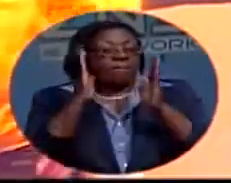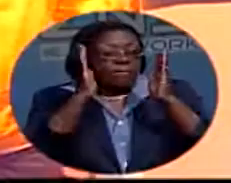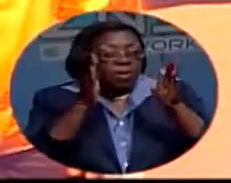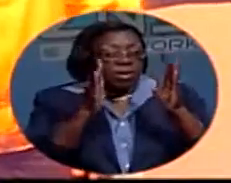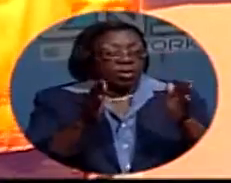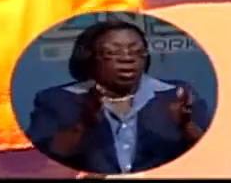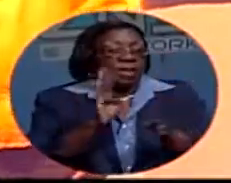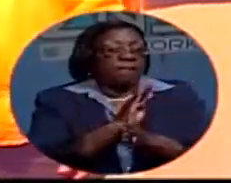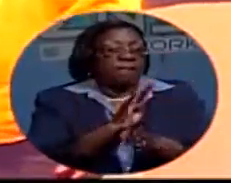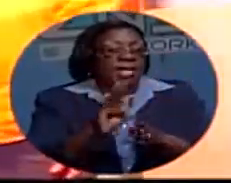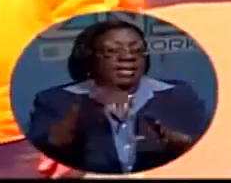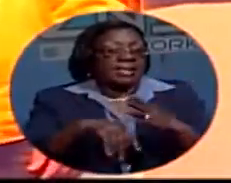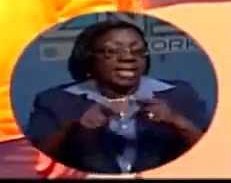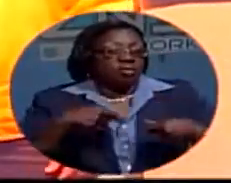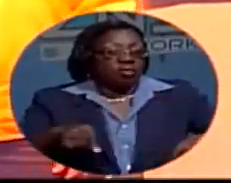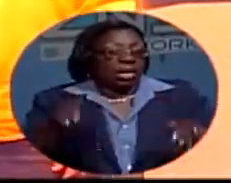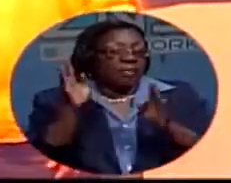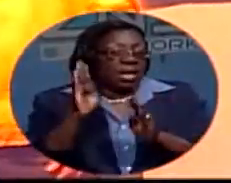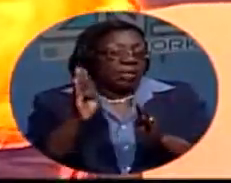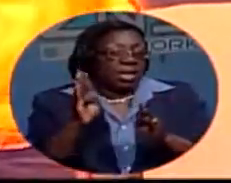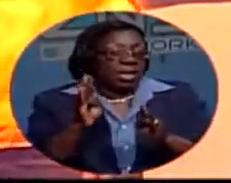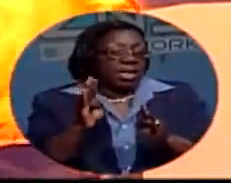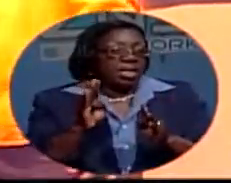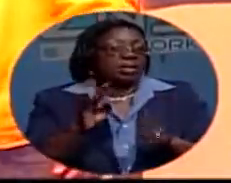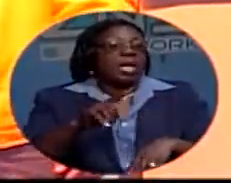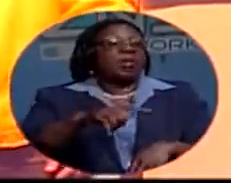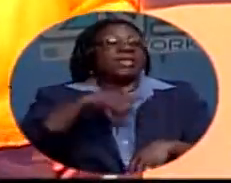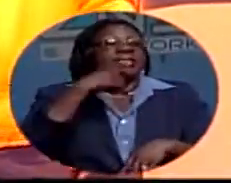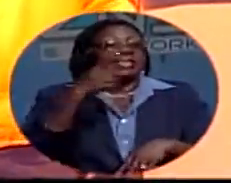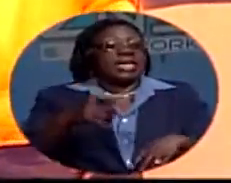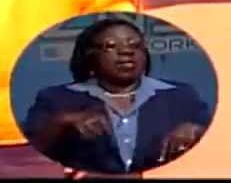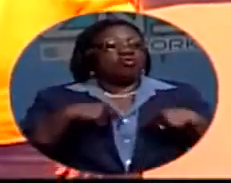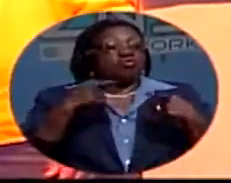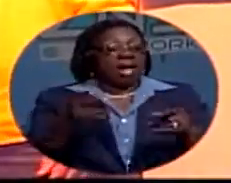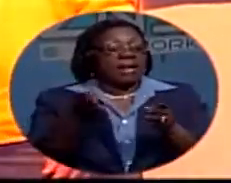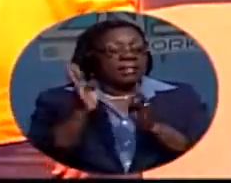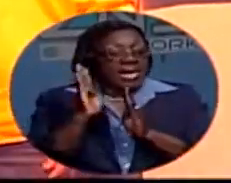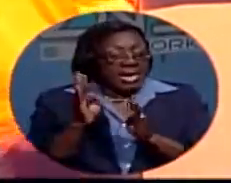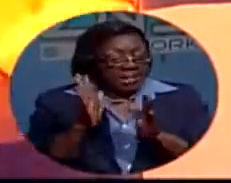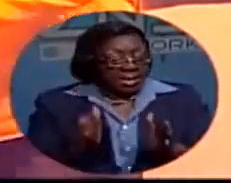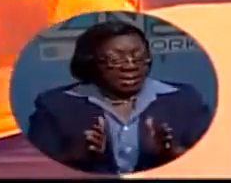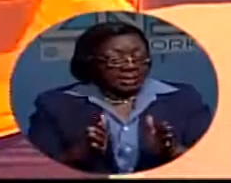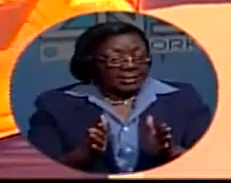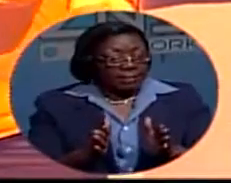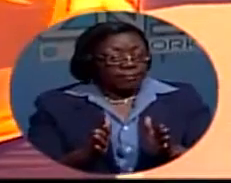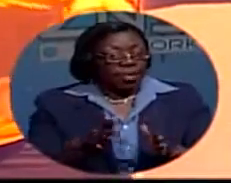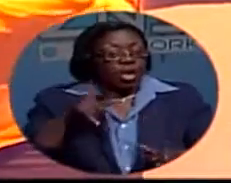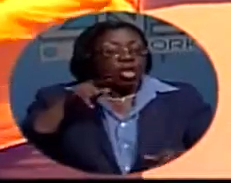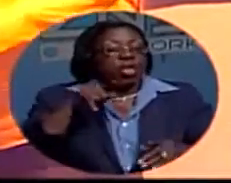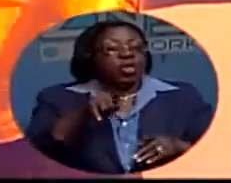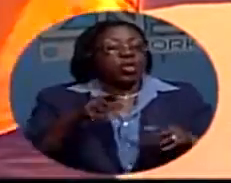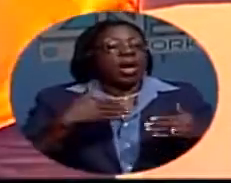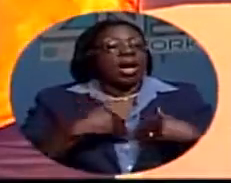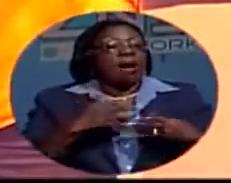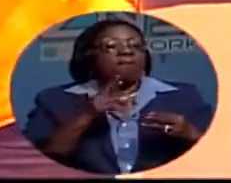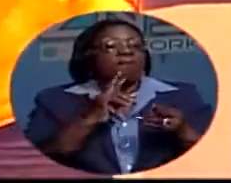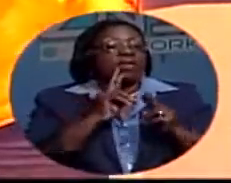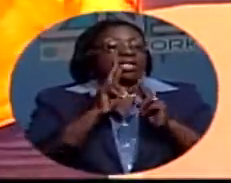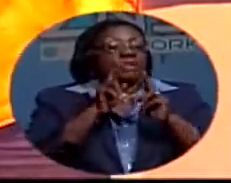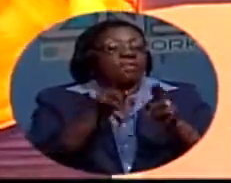in Grand Bahama. So I want to be able to say to Grand Bahamians this evening, you have responded